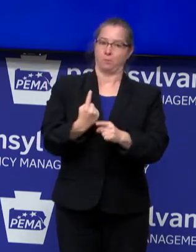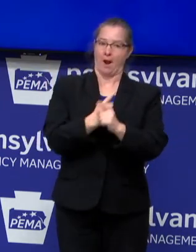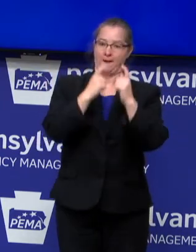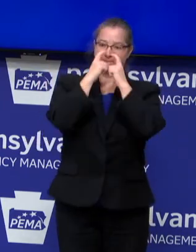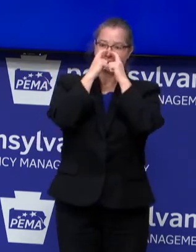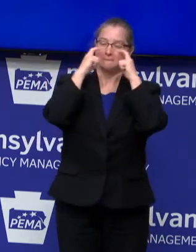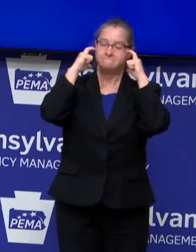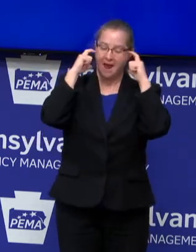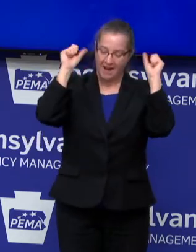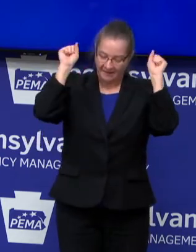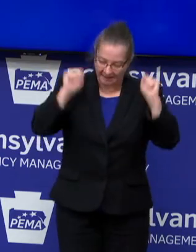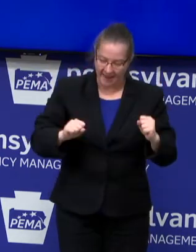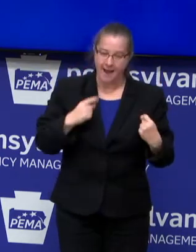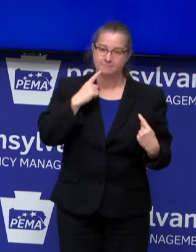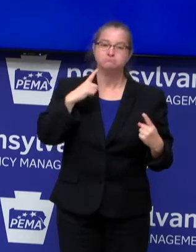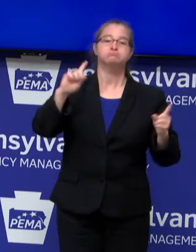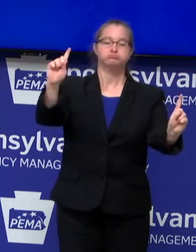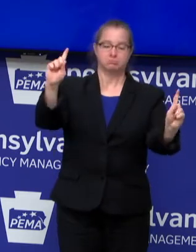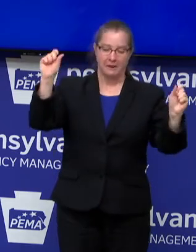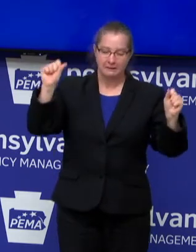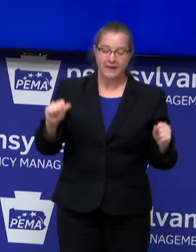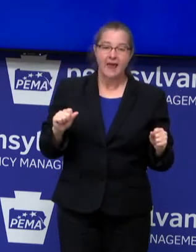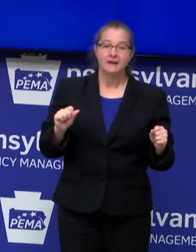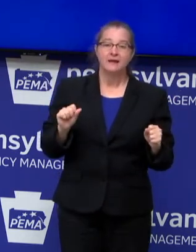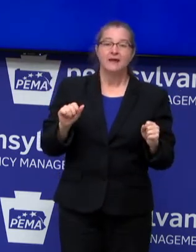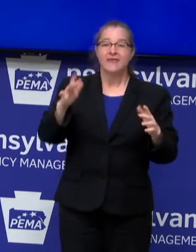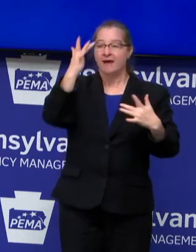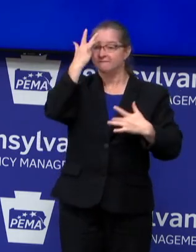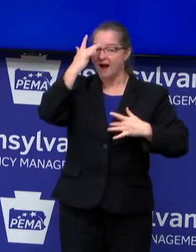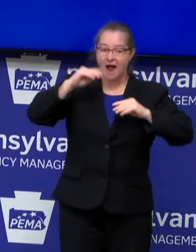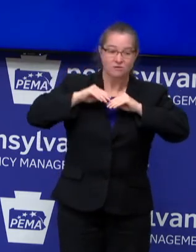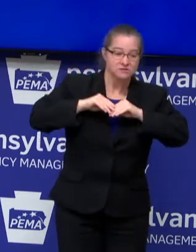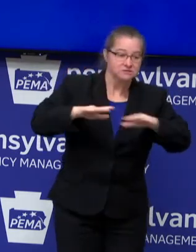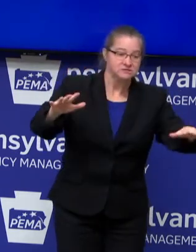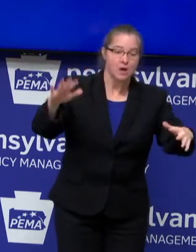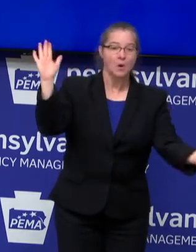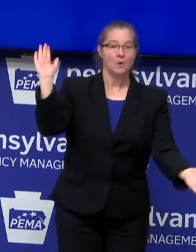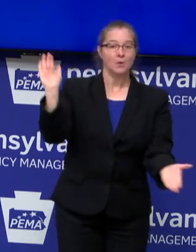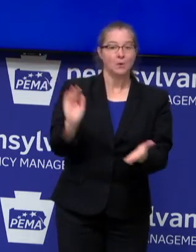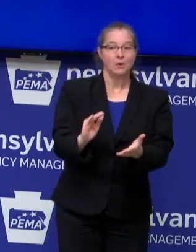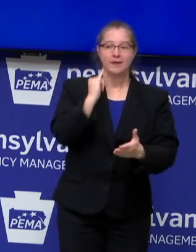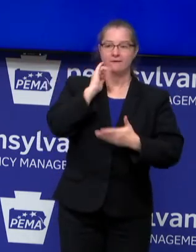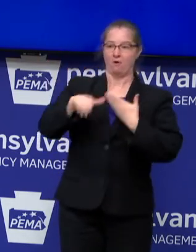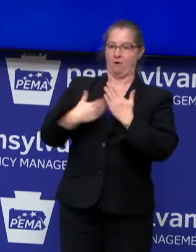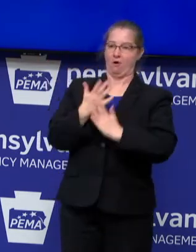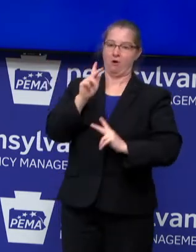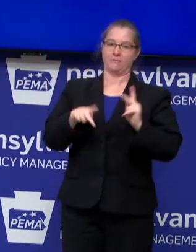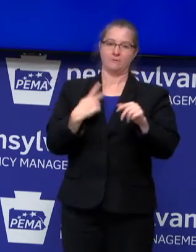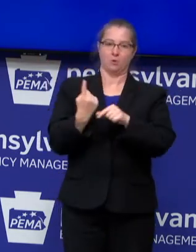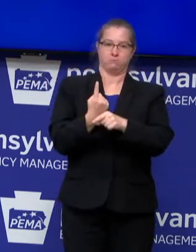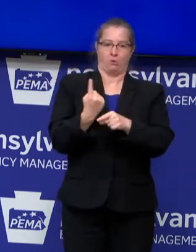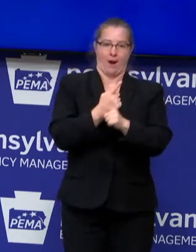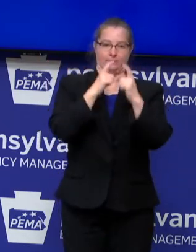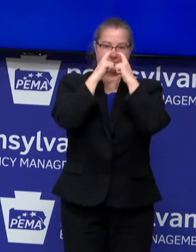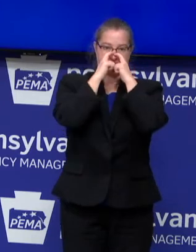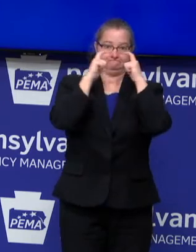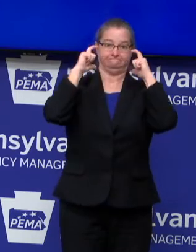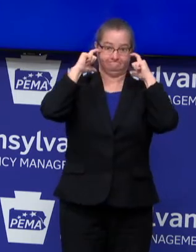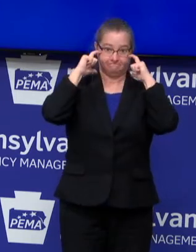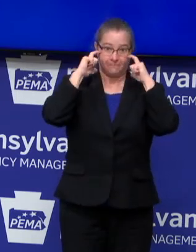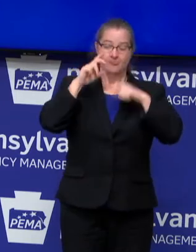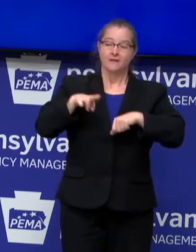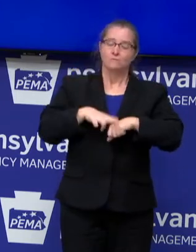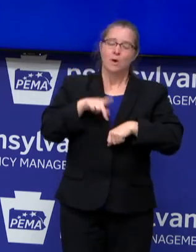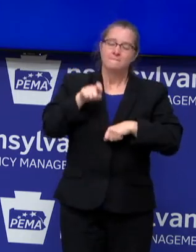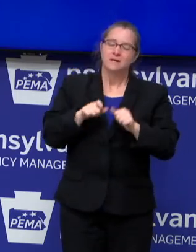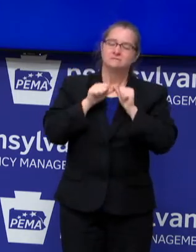can work. It can reduce spread of the virus when worn properly by all parties. And of course, we need to continue